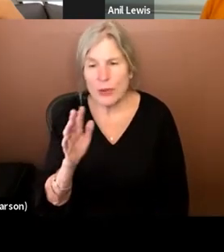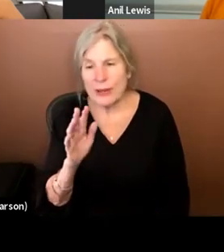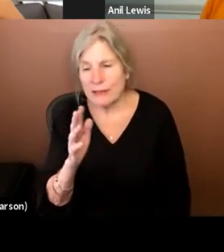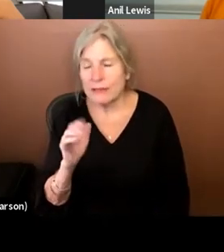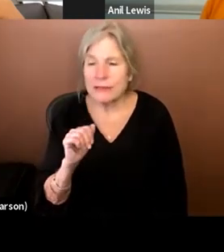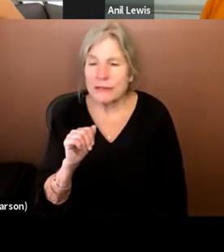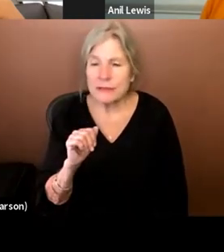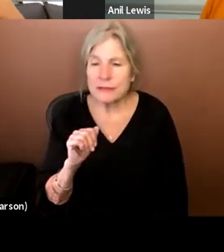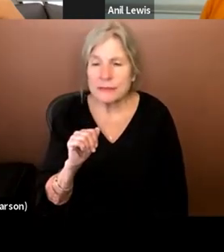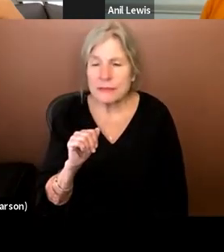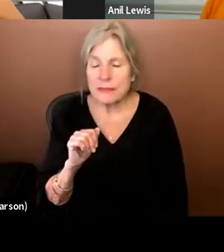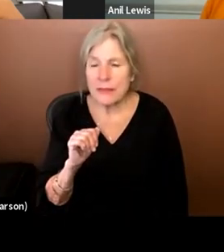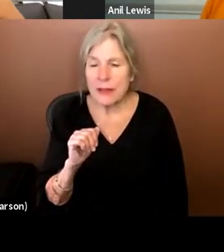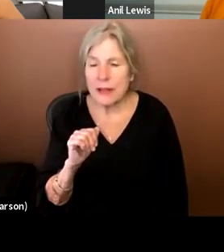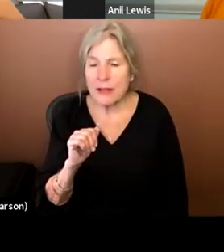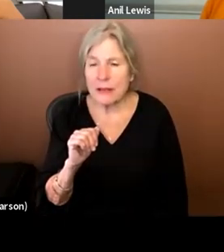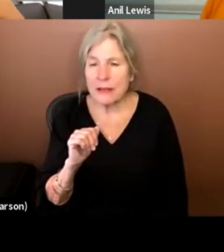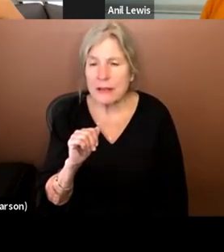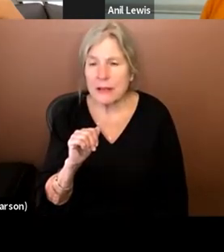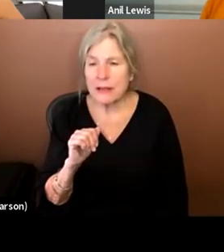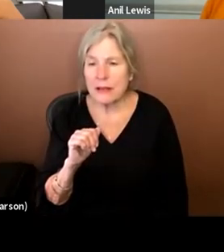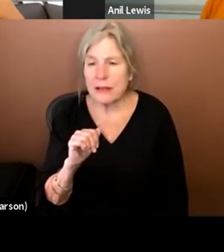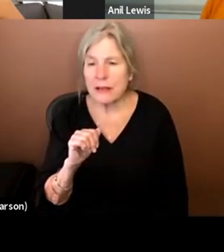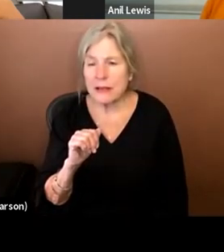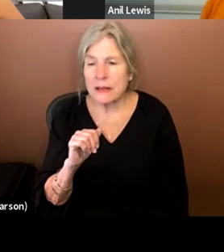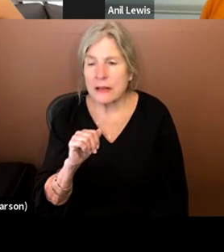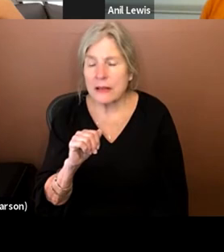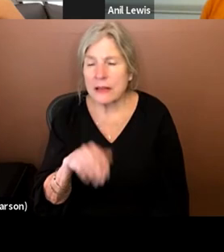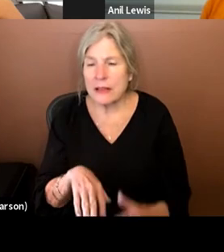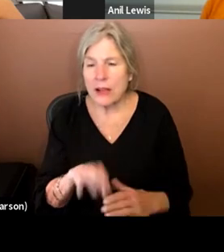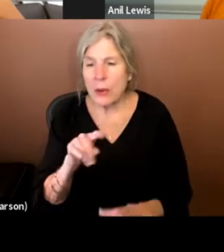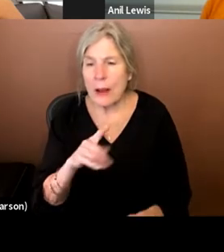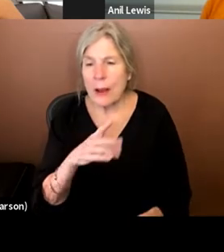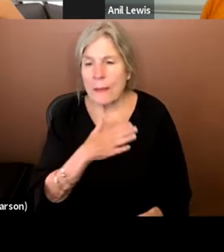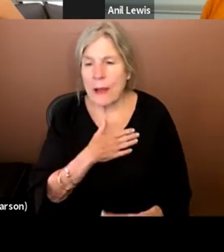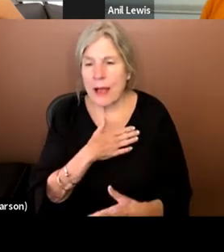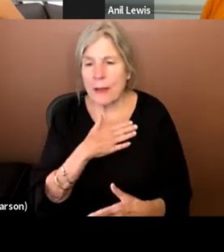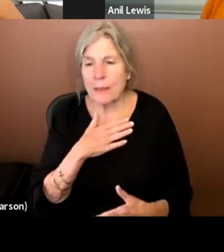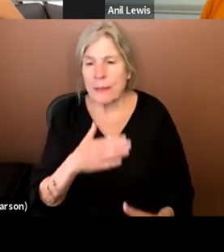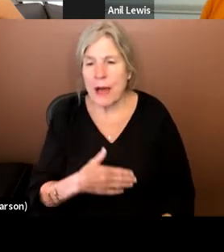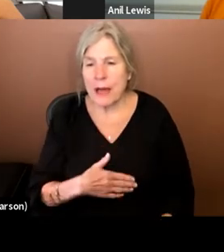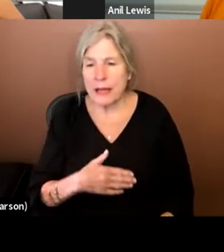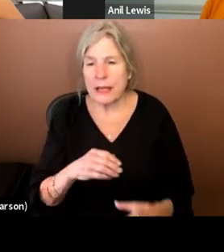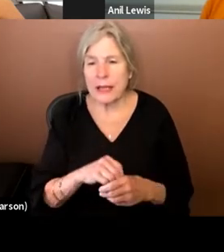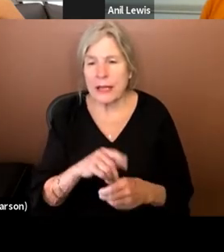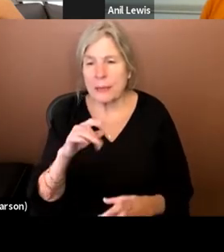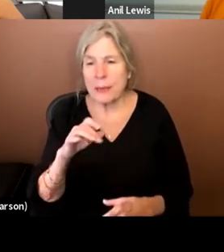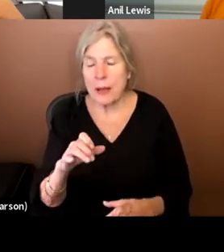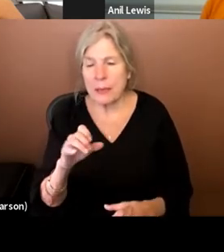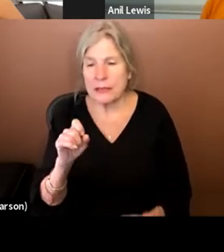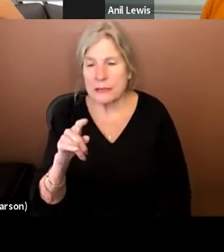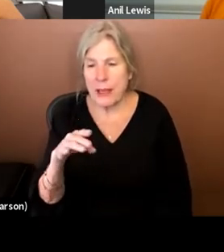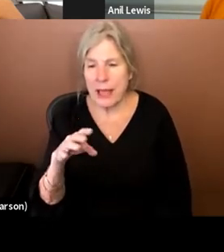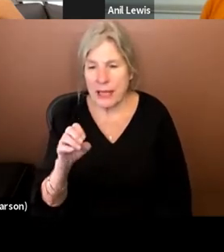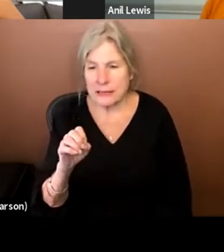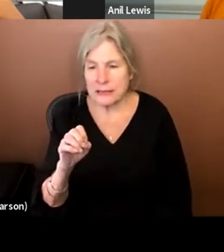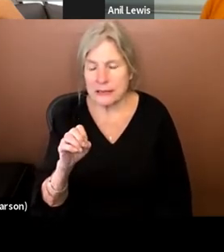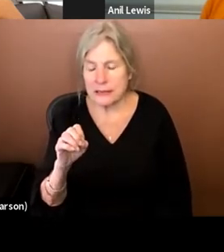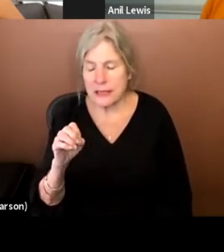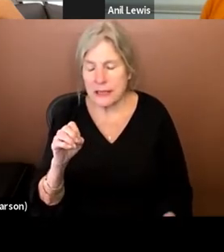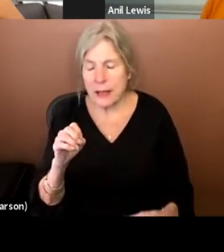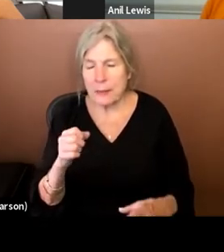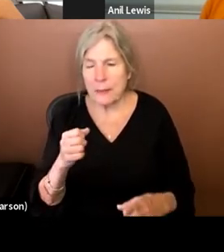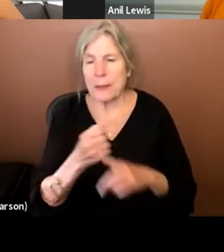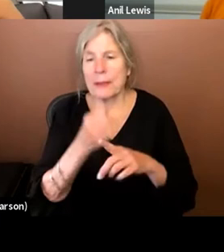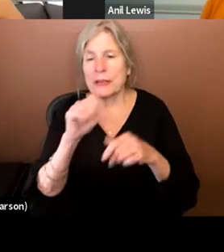locating the site at which my body in public space bump into each